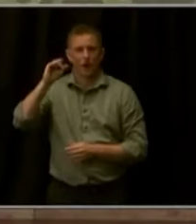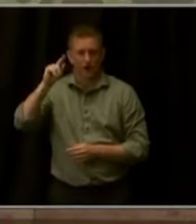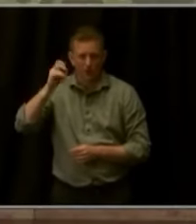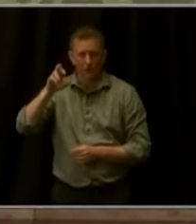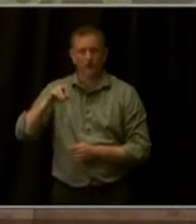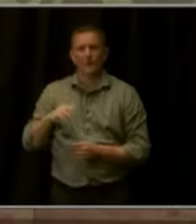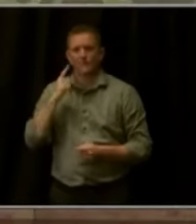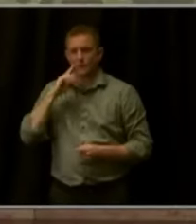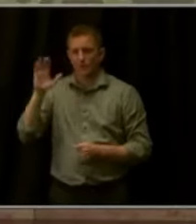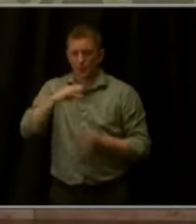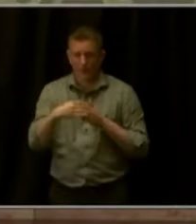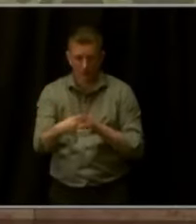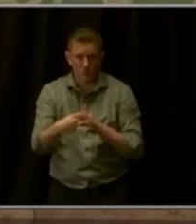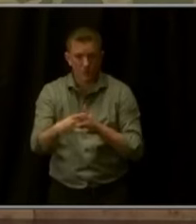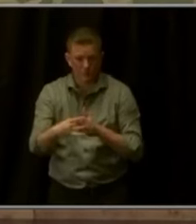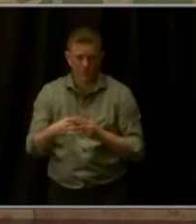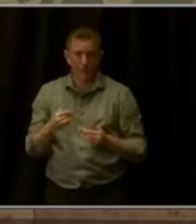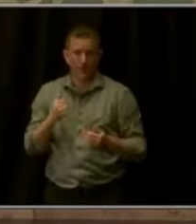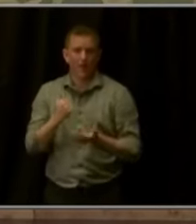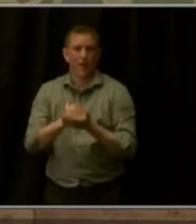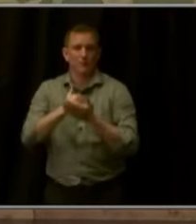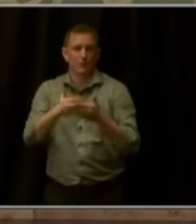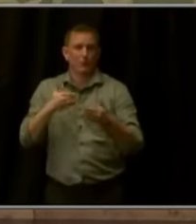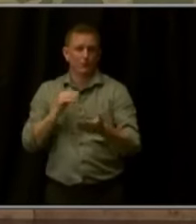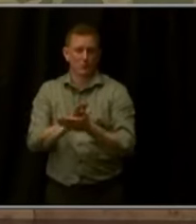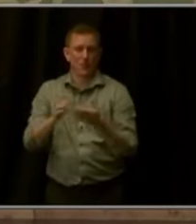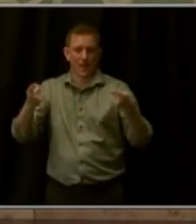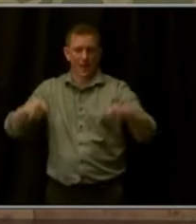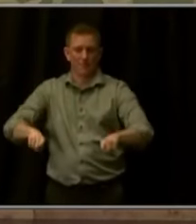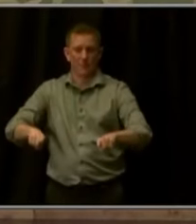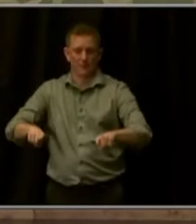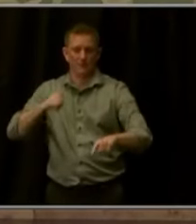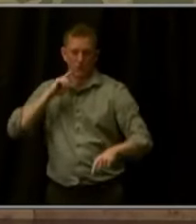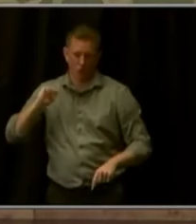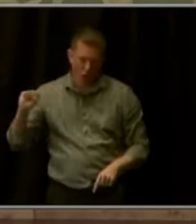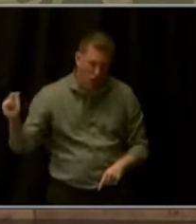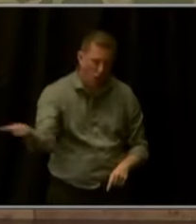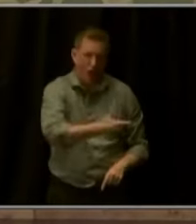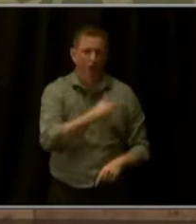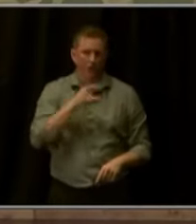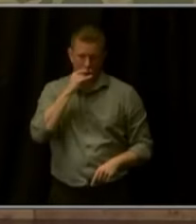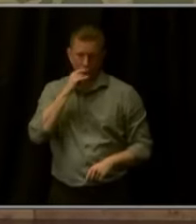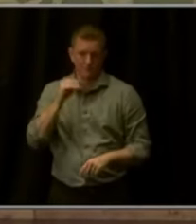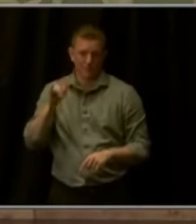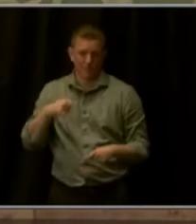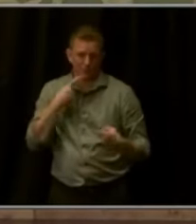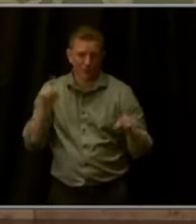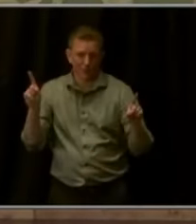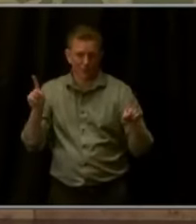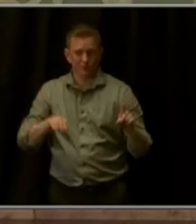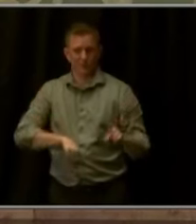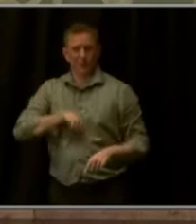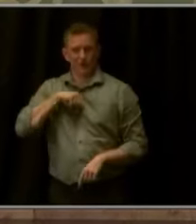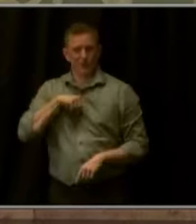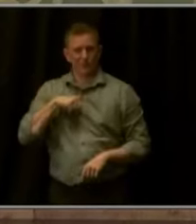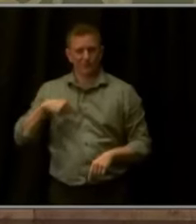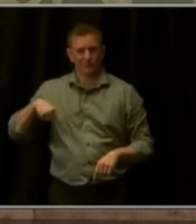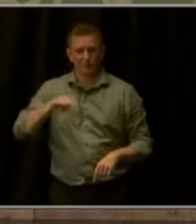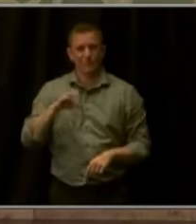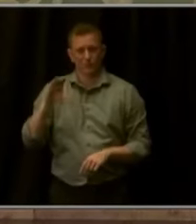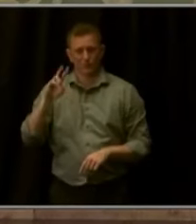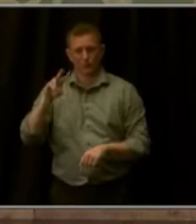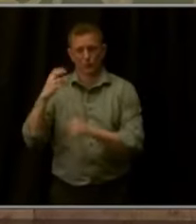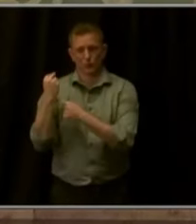helped bring preschool to life and make it work. And I'm proud that just a few months ago, Colorado voters passed Proposition II,